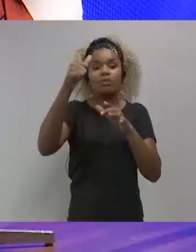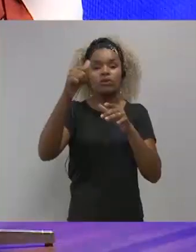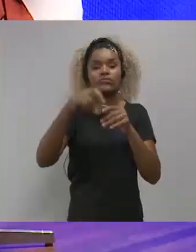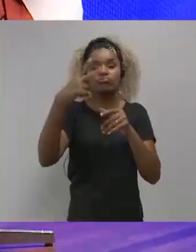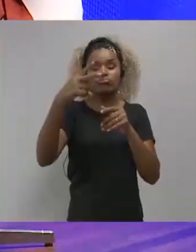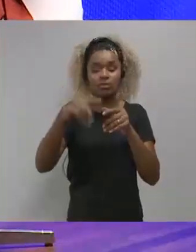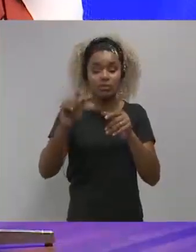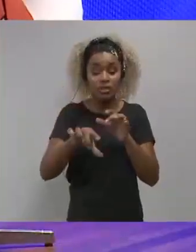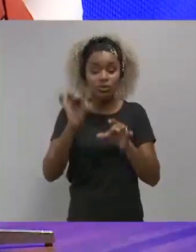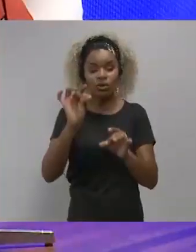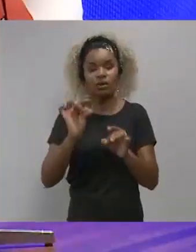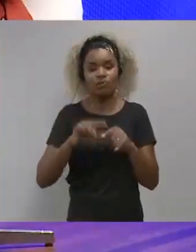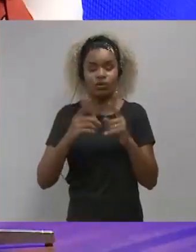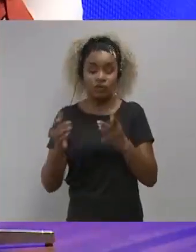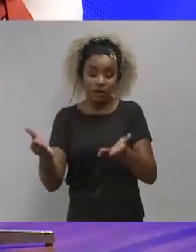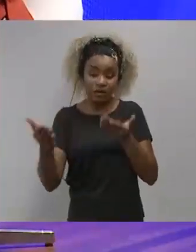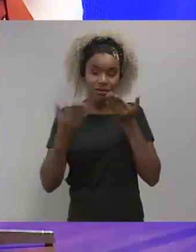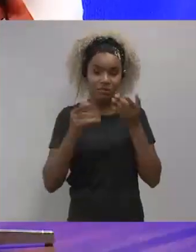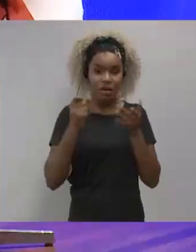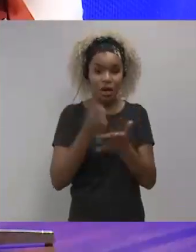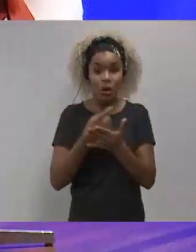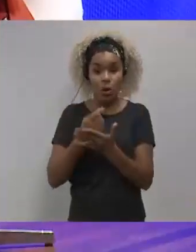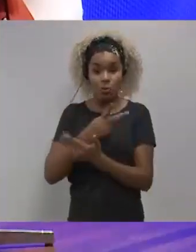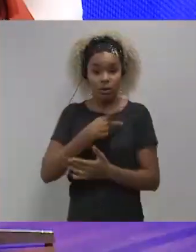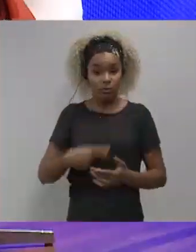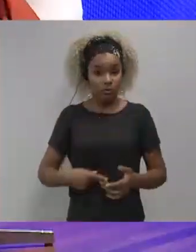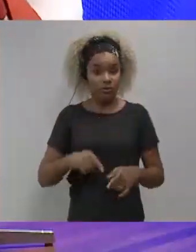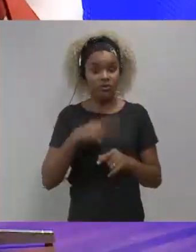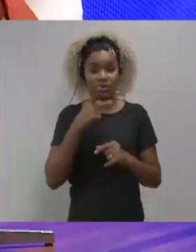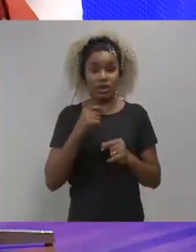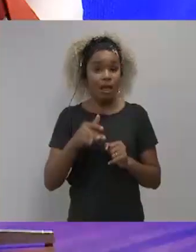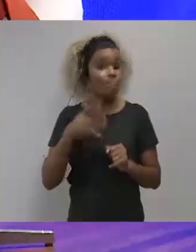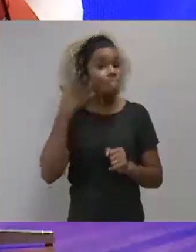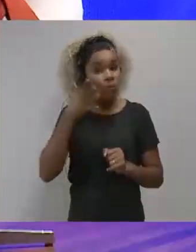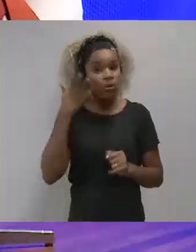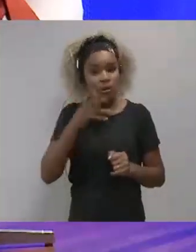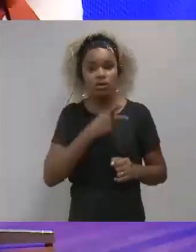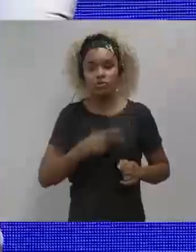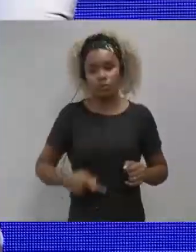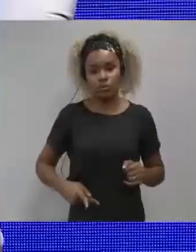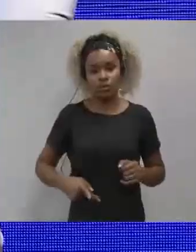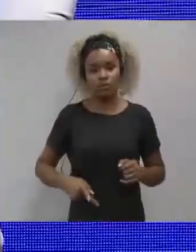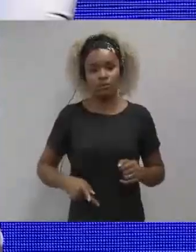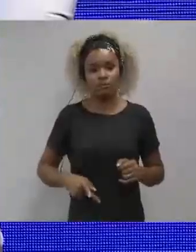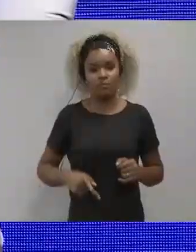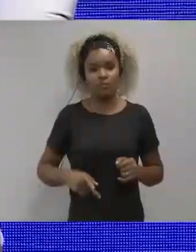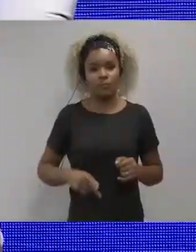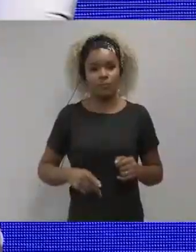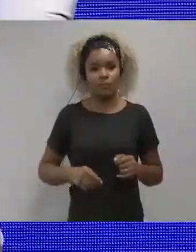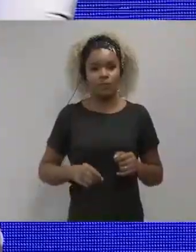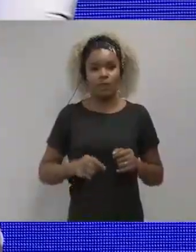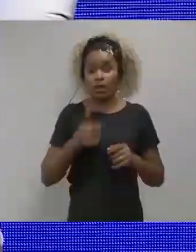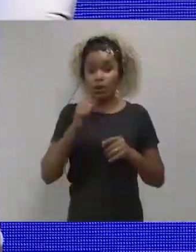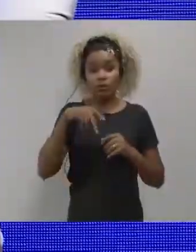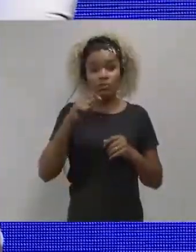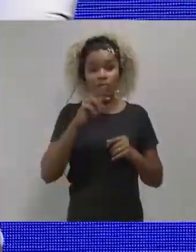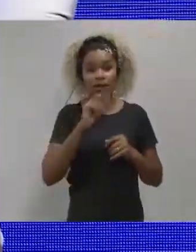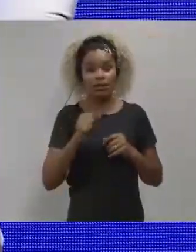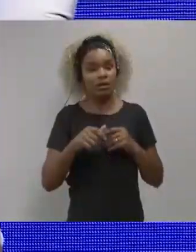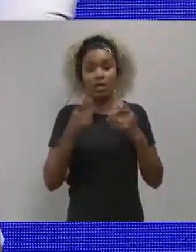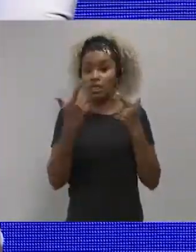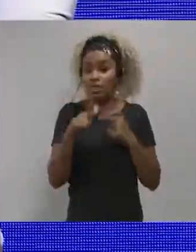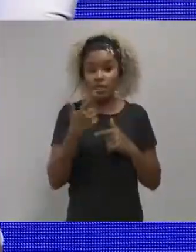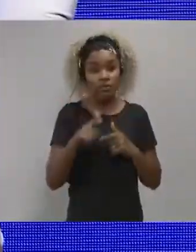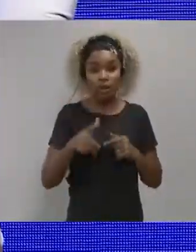process of prioritization. Bringing that to a public shopping, well, it's public policies. I'm